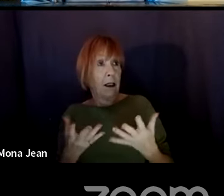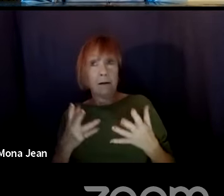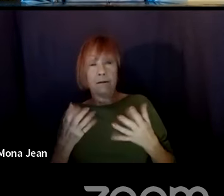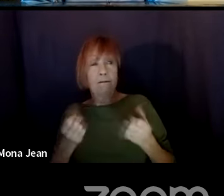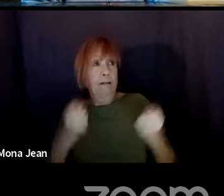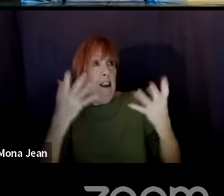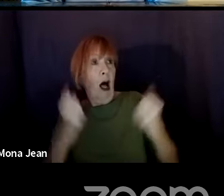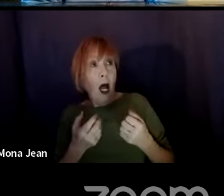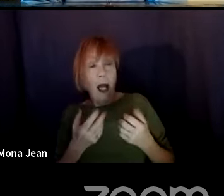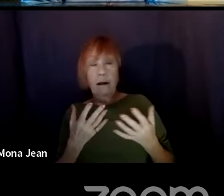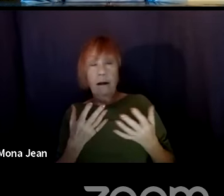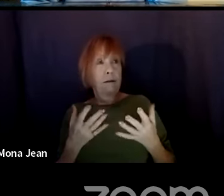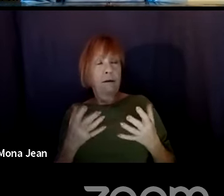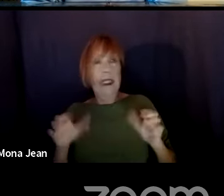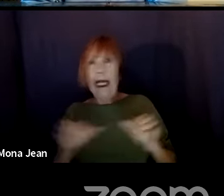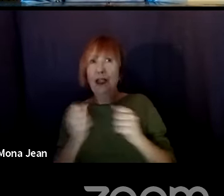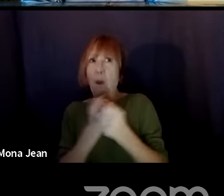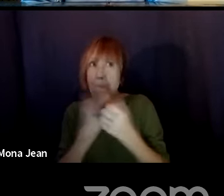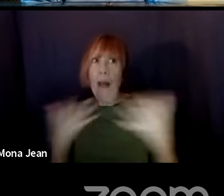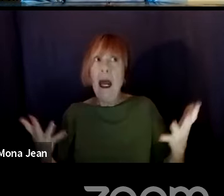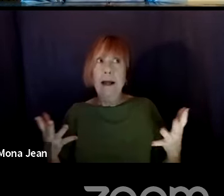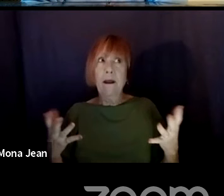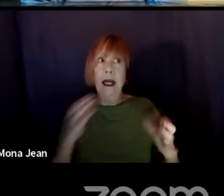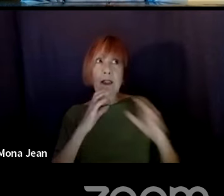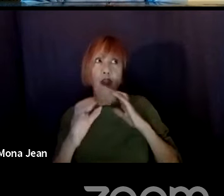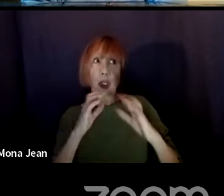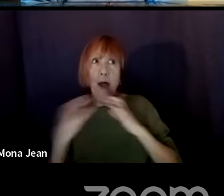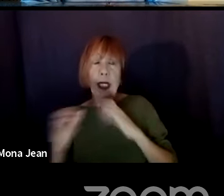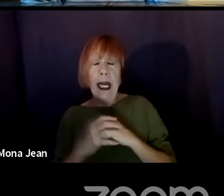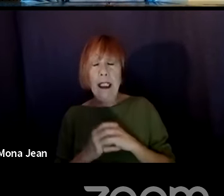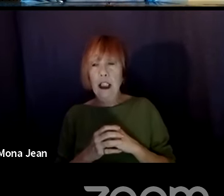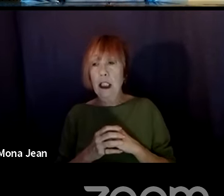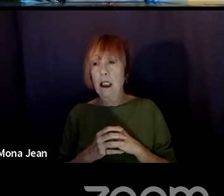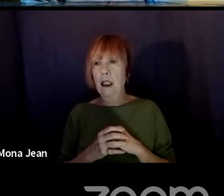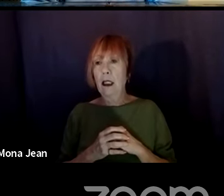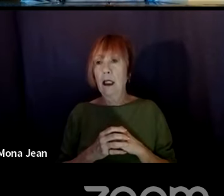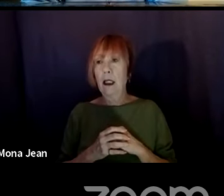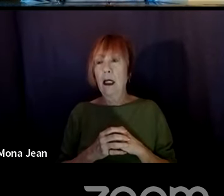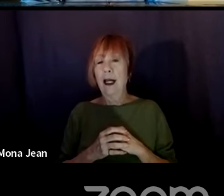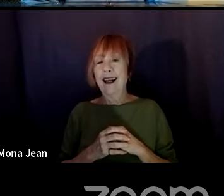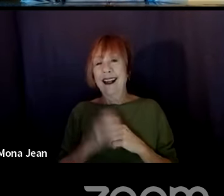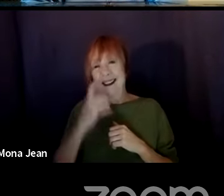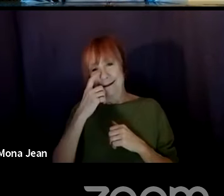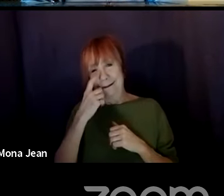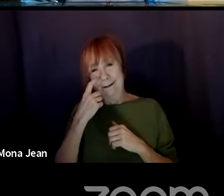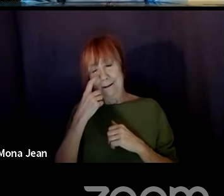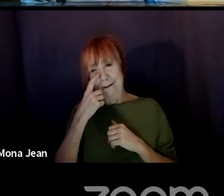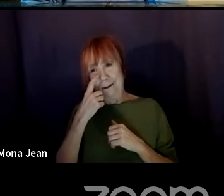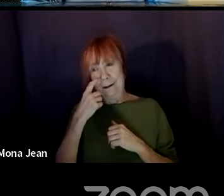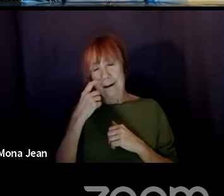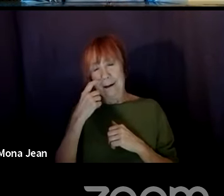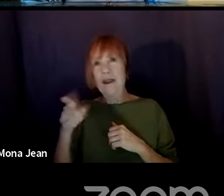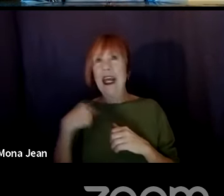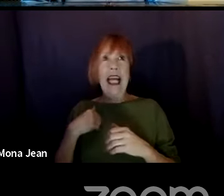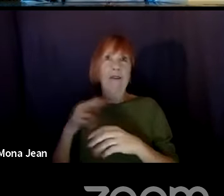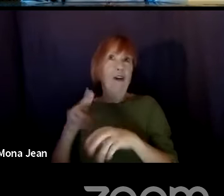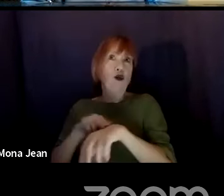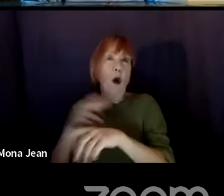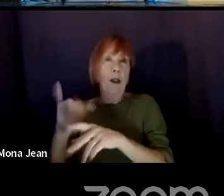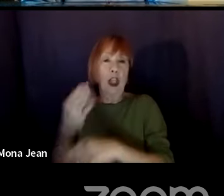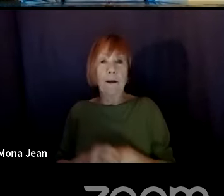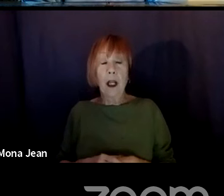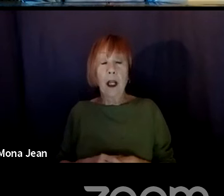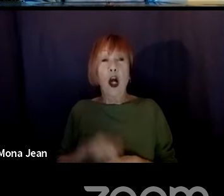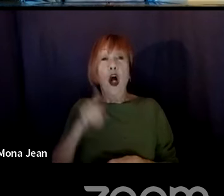language and they can do all kinds of things to communicate with people. And in a normal position in life, for example, you can have a